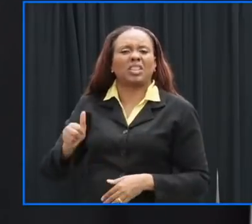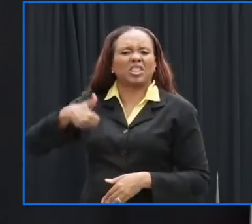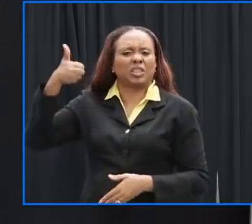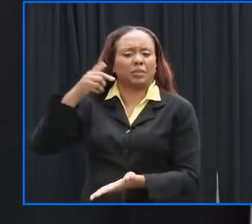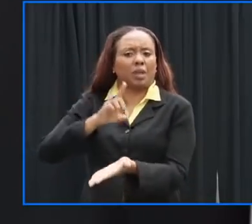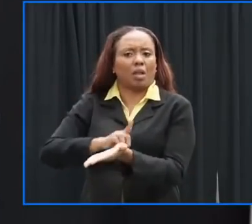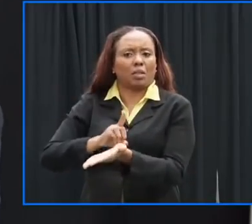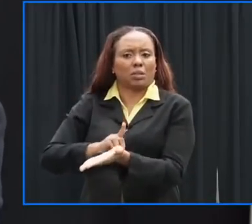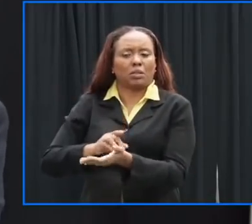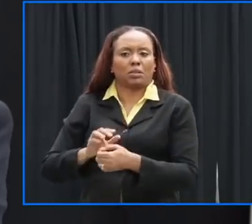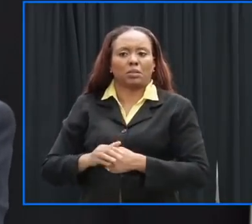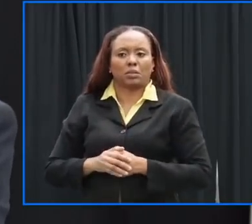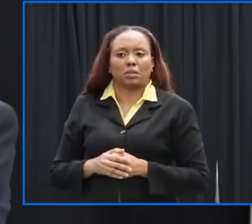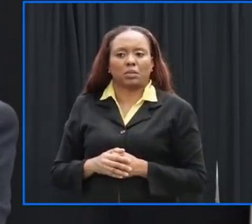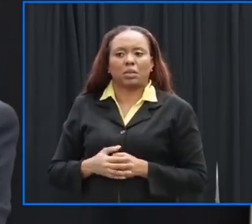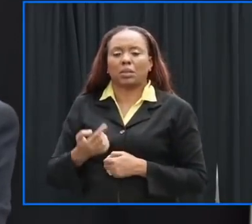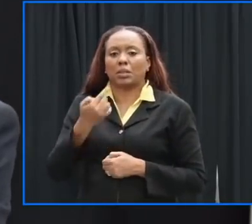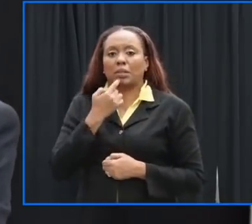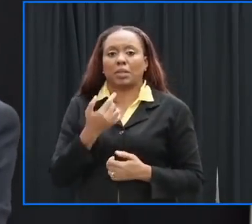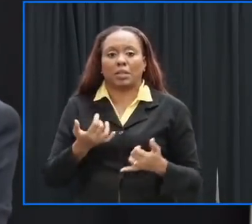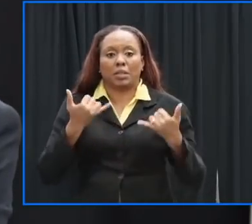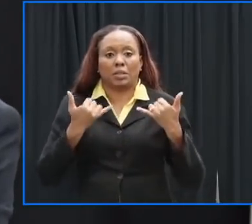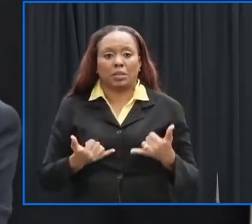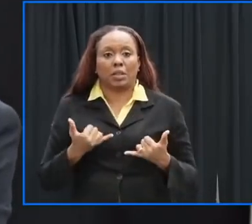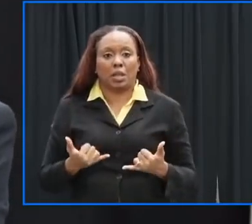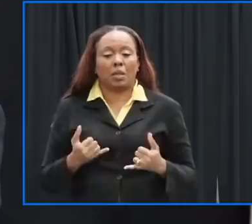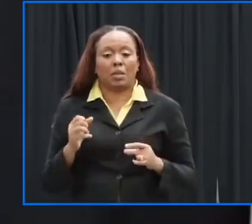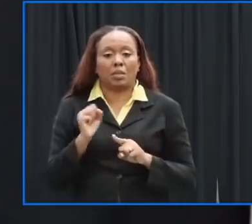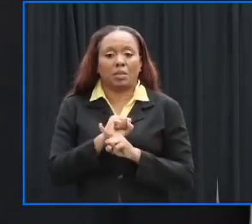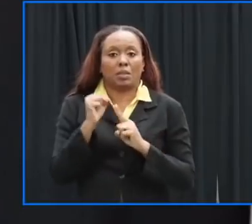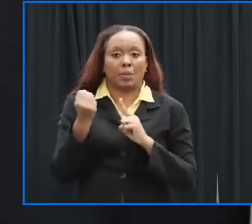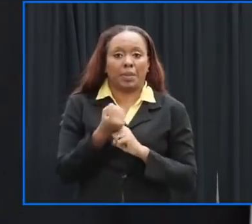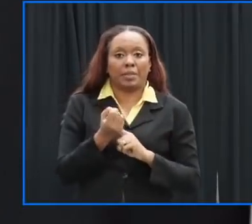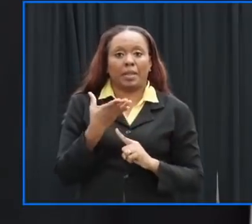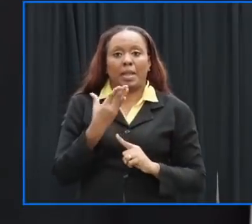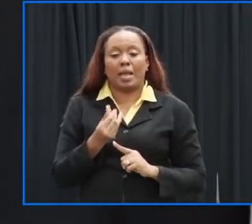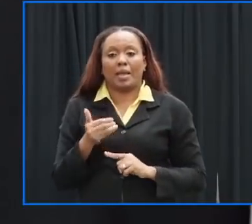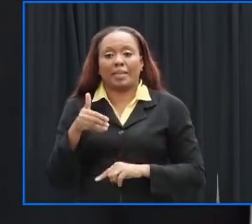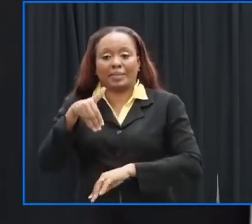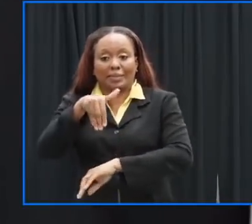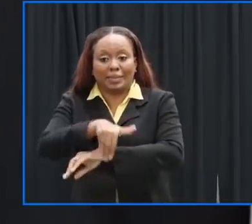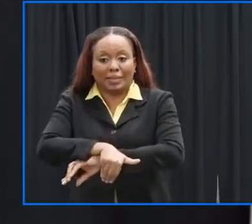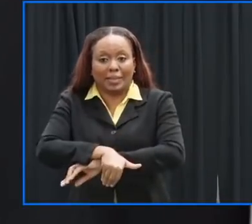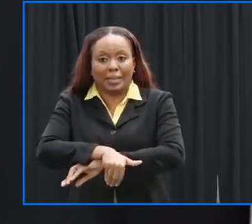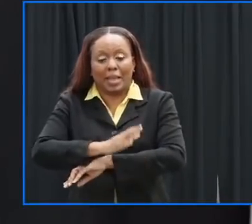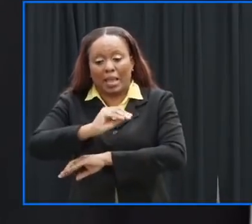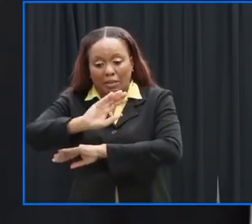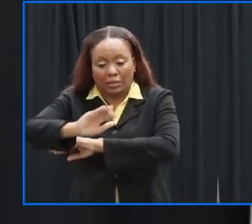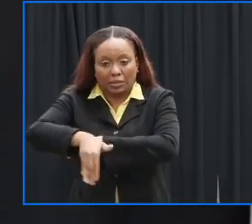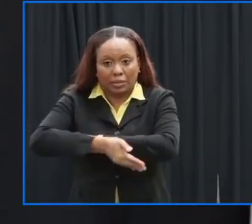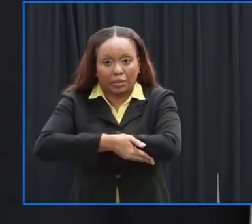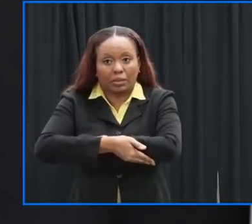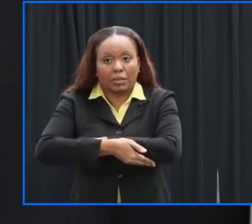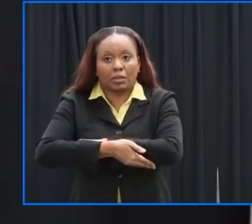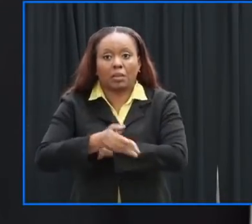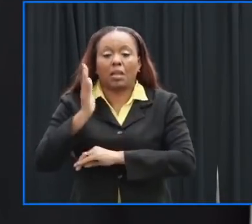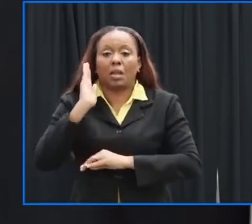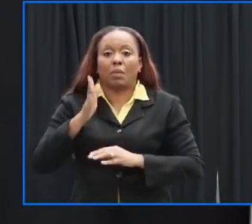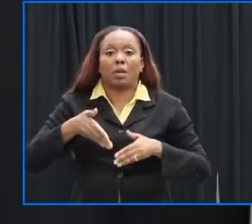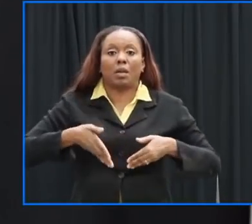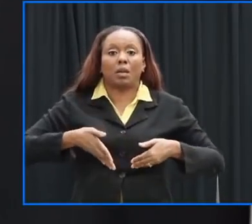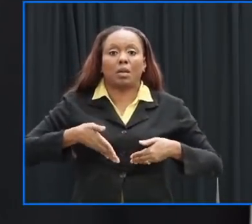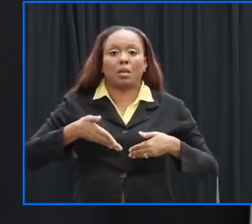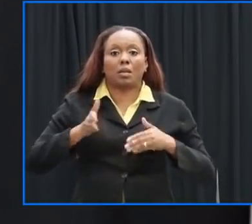circumstance and for the duration of the night we will permit public